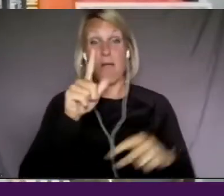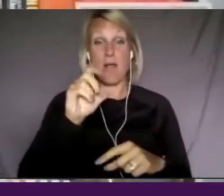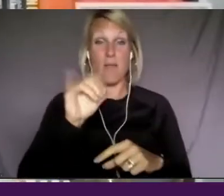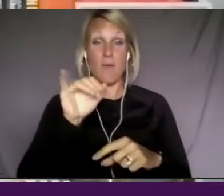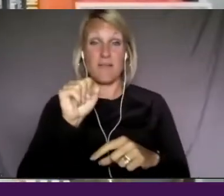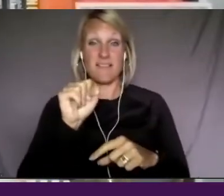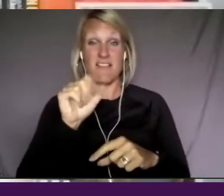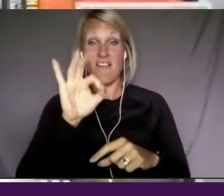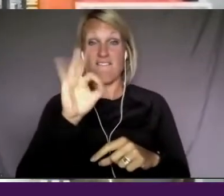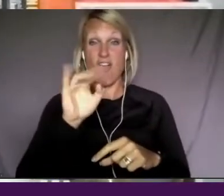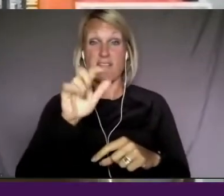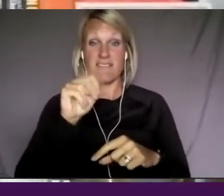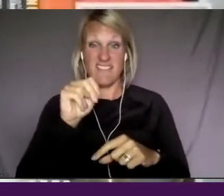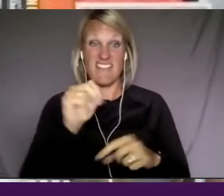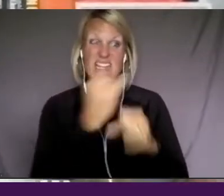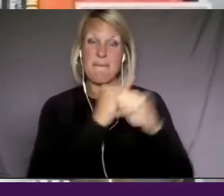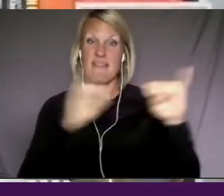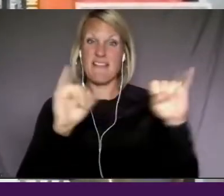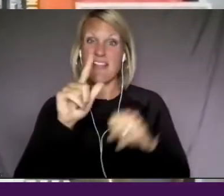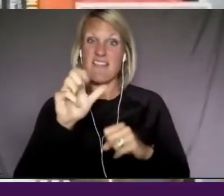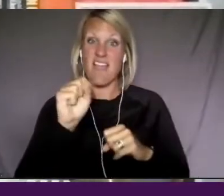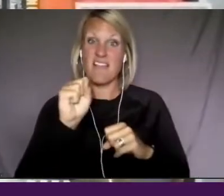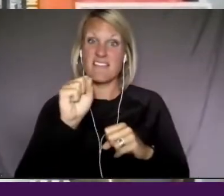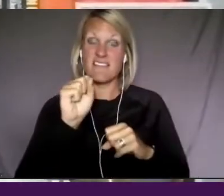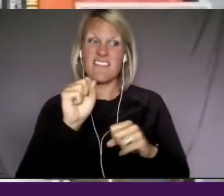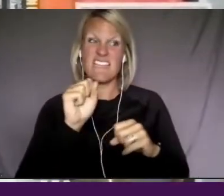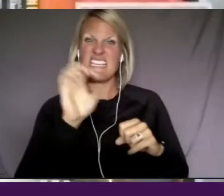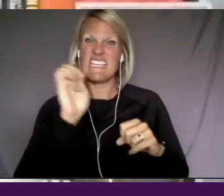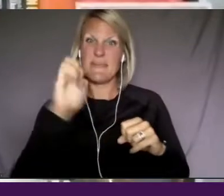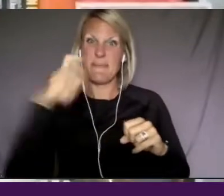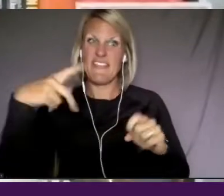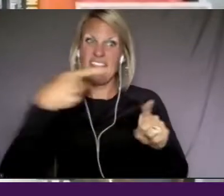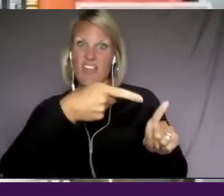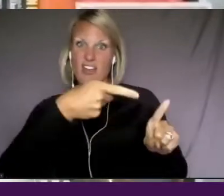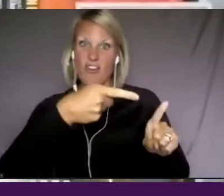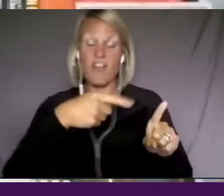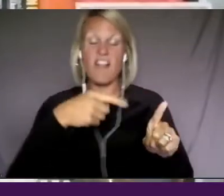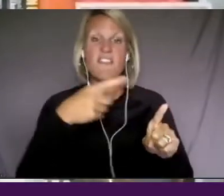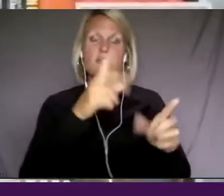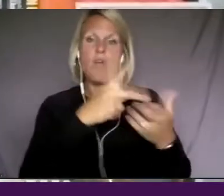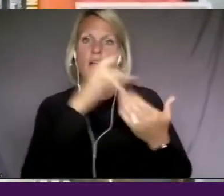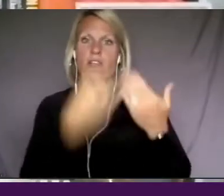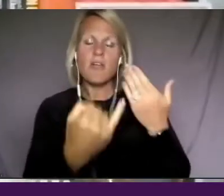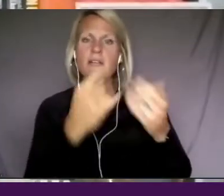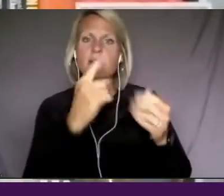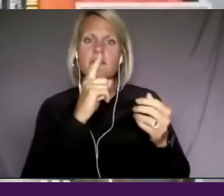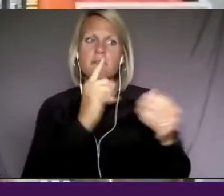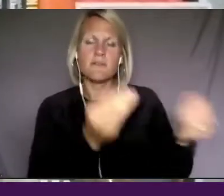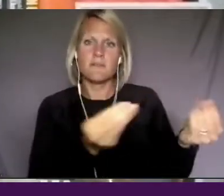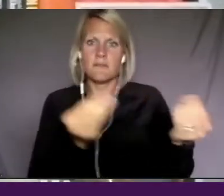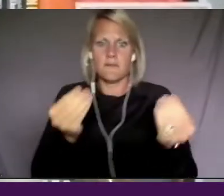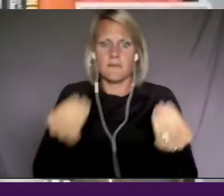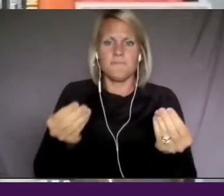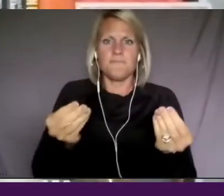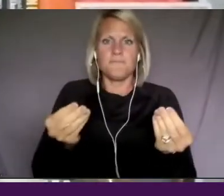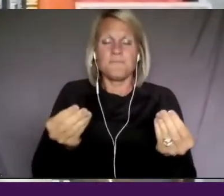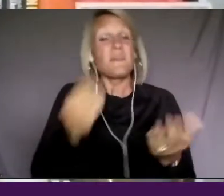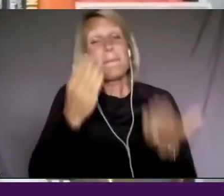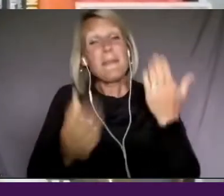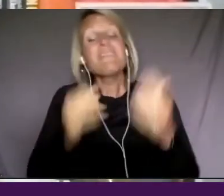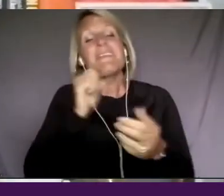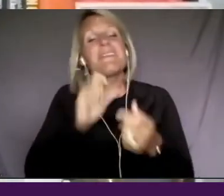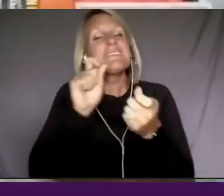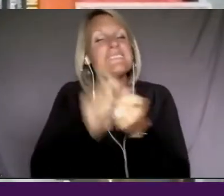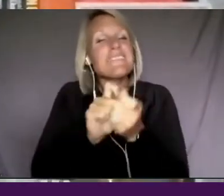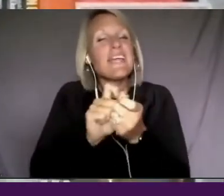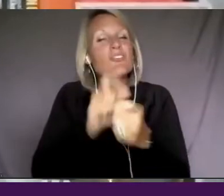Lens, the EP there, who was just like, this project came across, across my transom. And it maybe is not the exact right